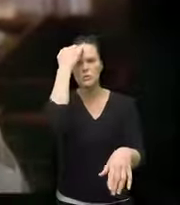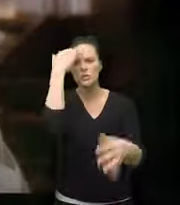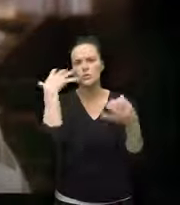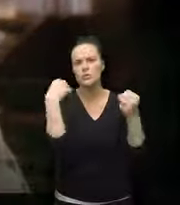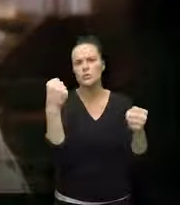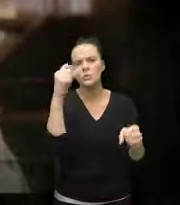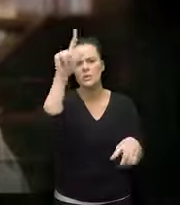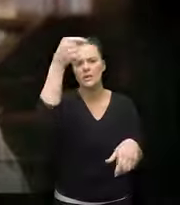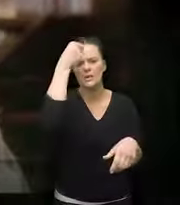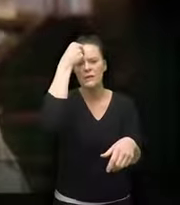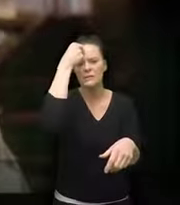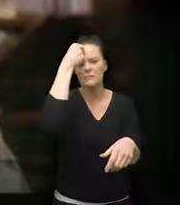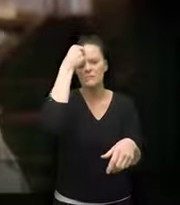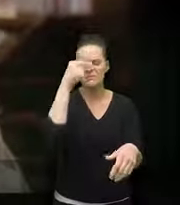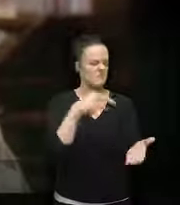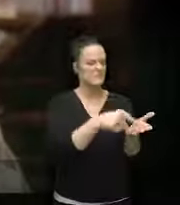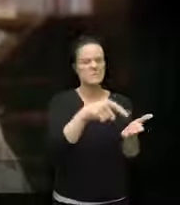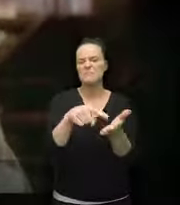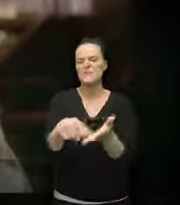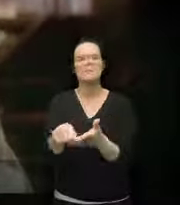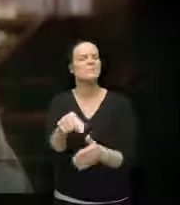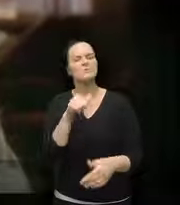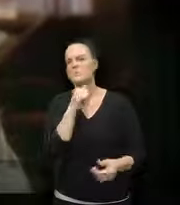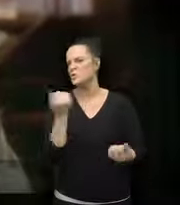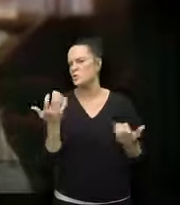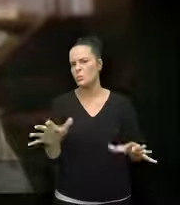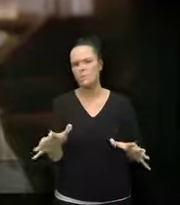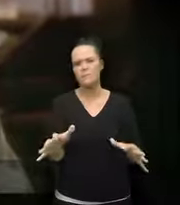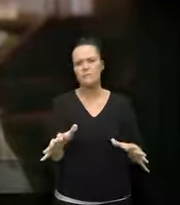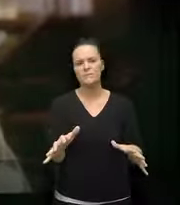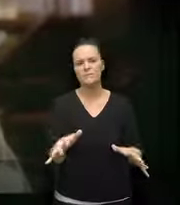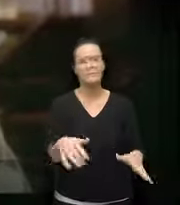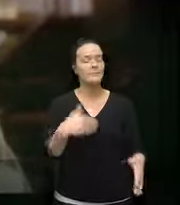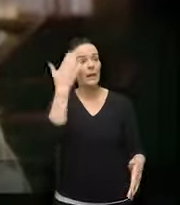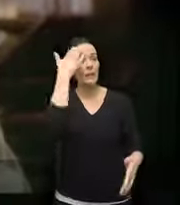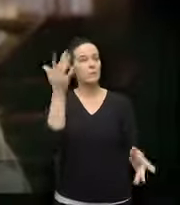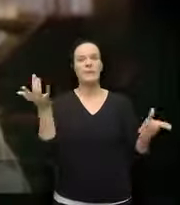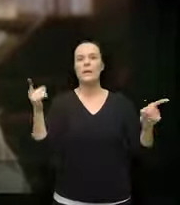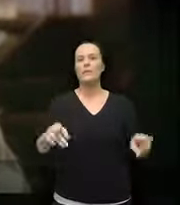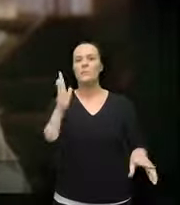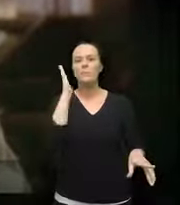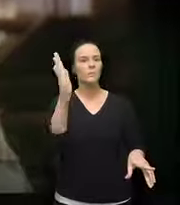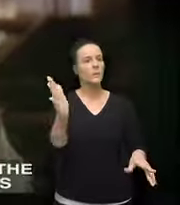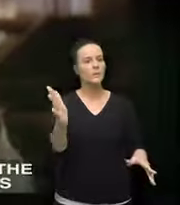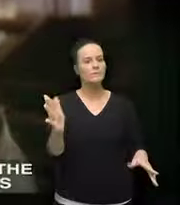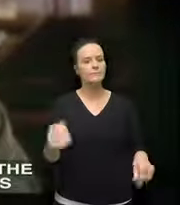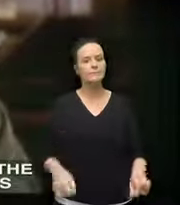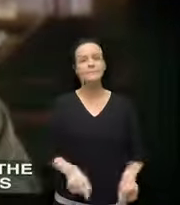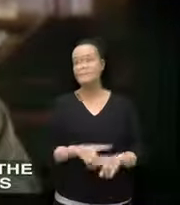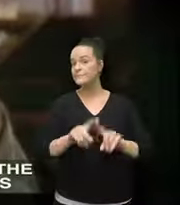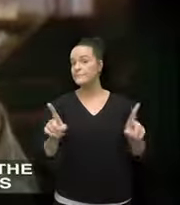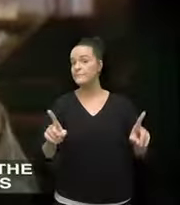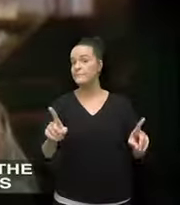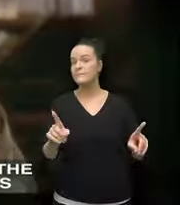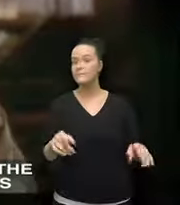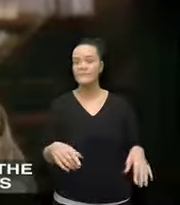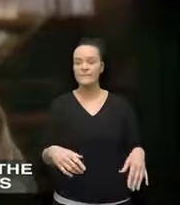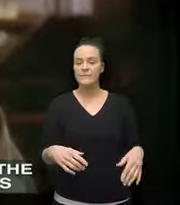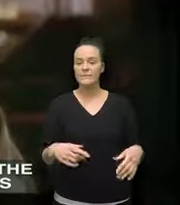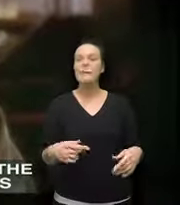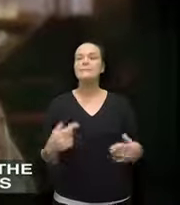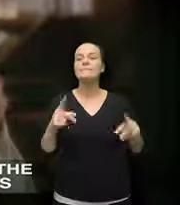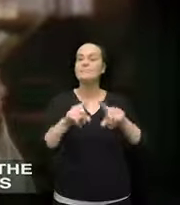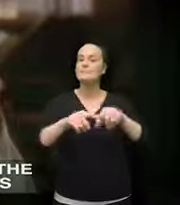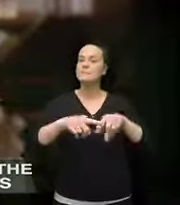of strong government and they don't like paying taxes I can't even guess what's about to happen everything now